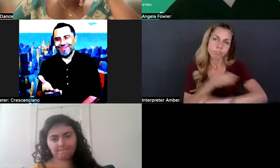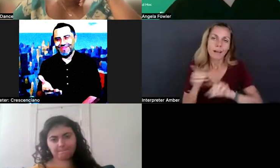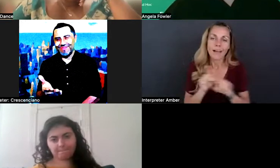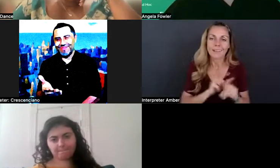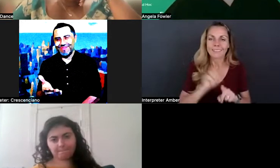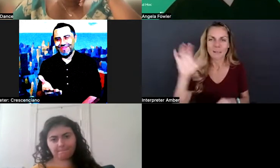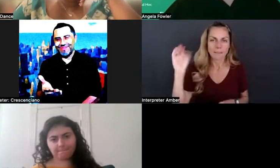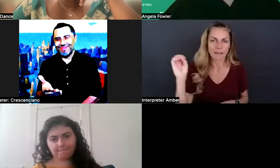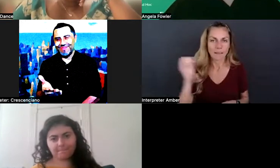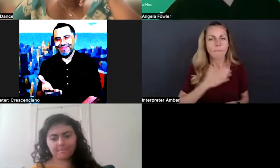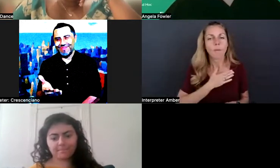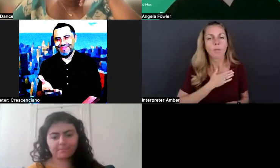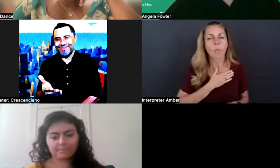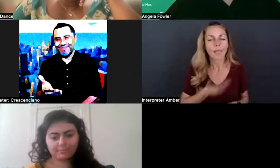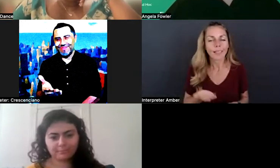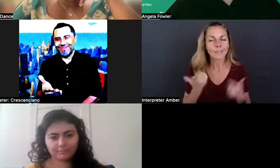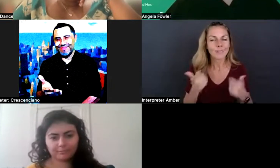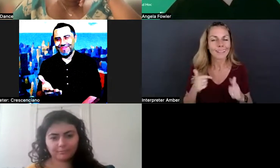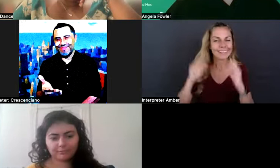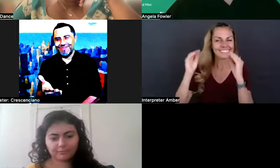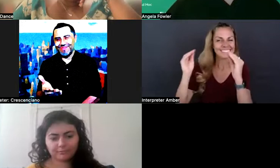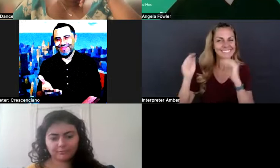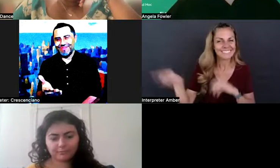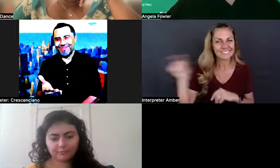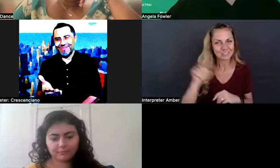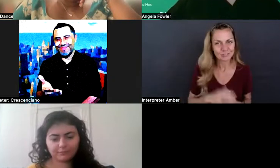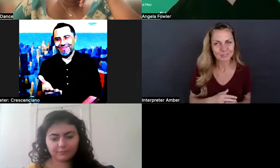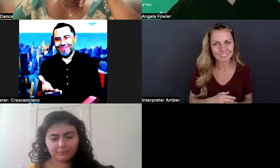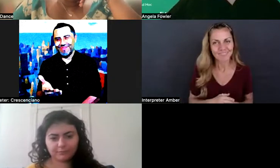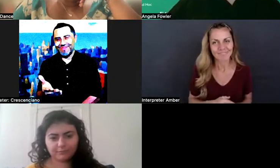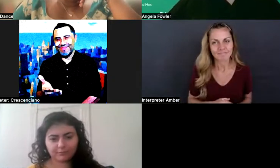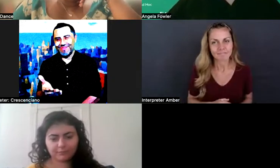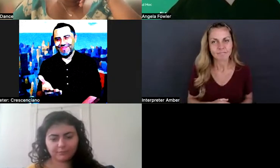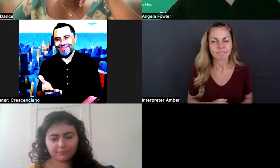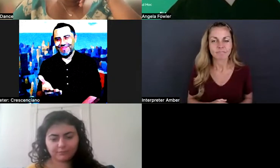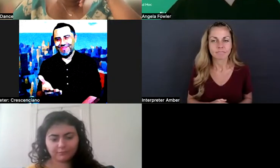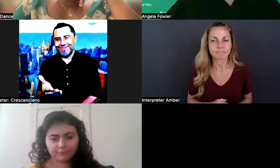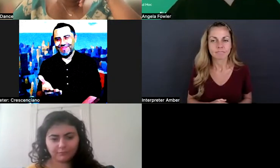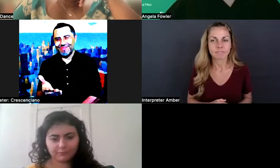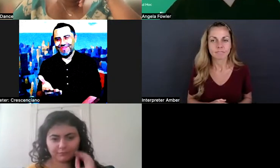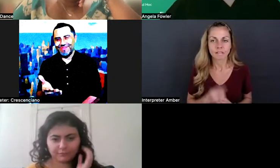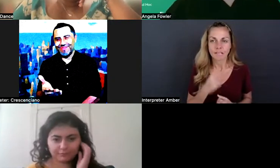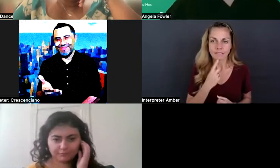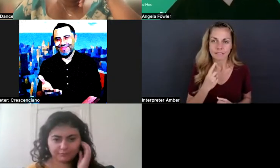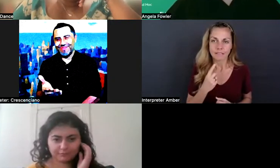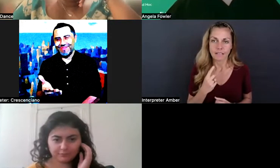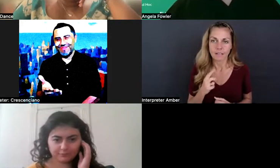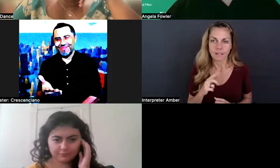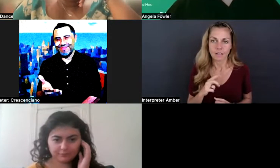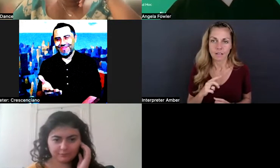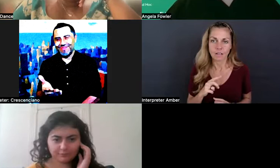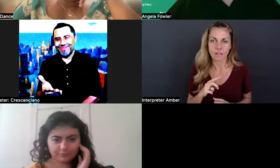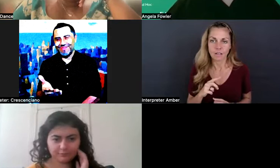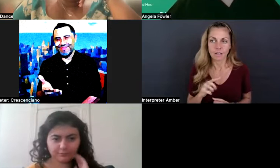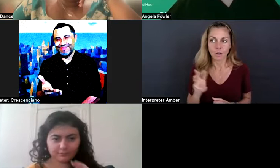because we, we want, and I say, we, if you've met one person with a disability, you've met one